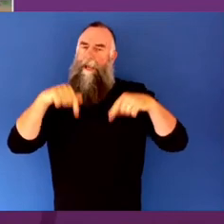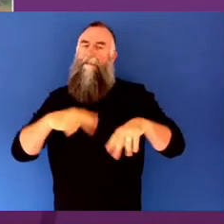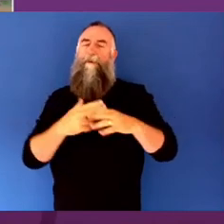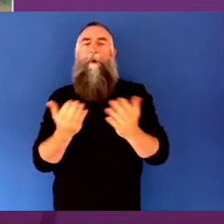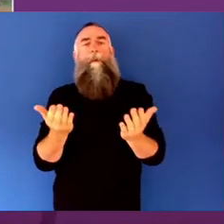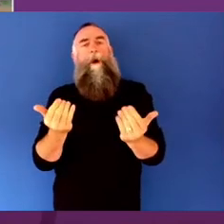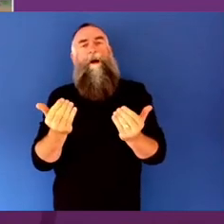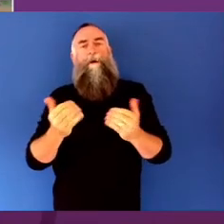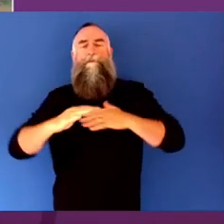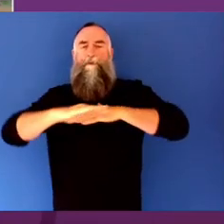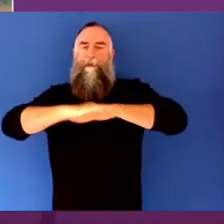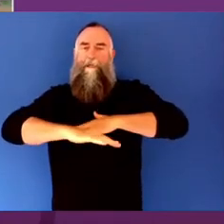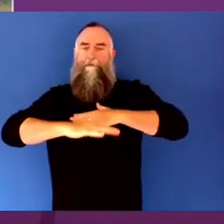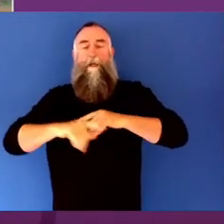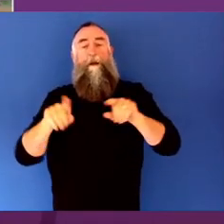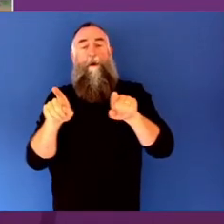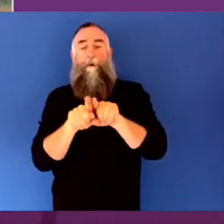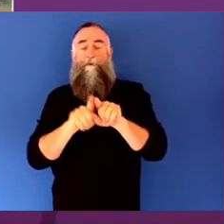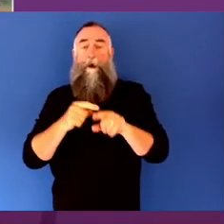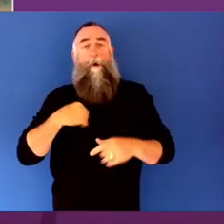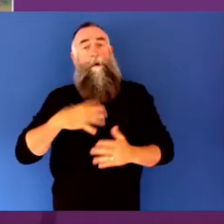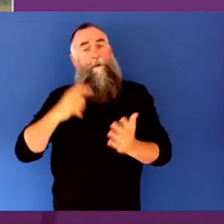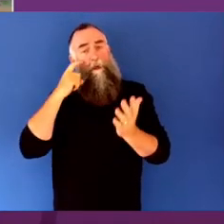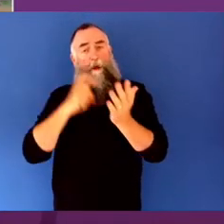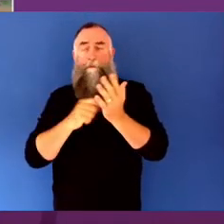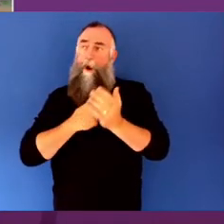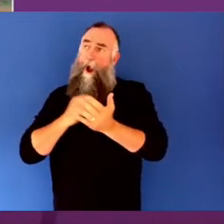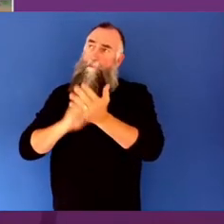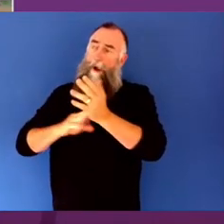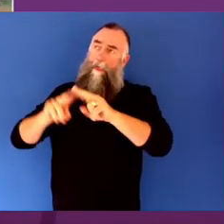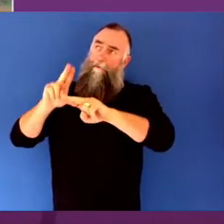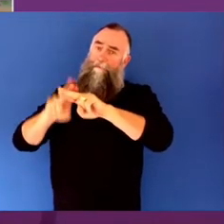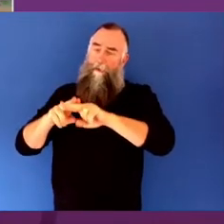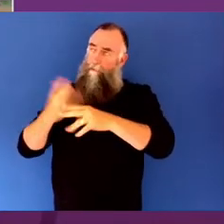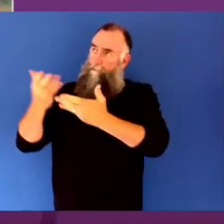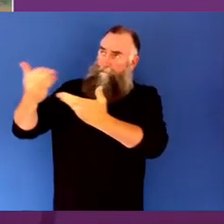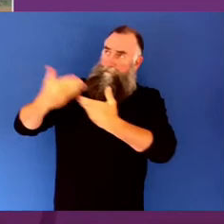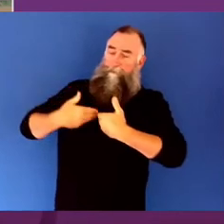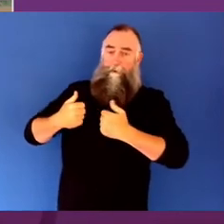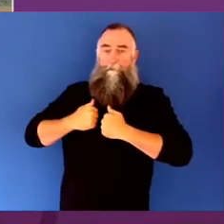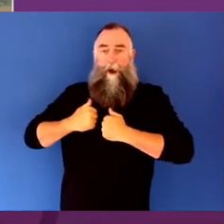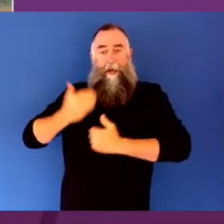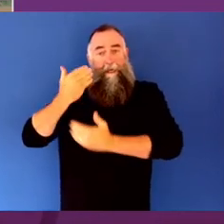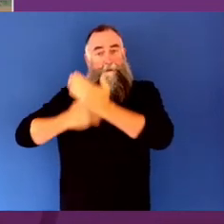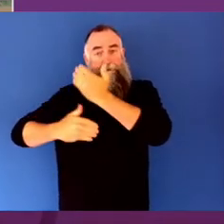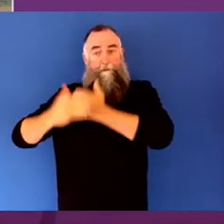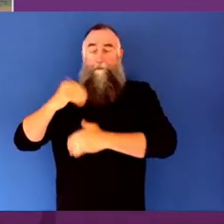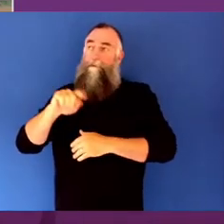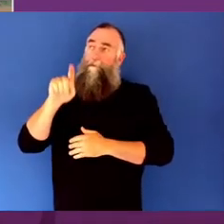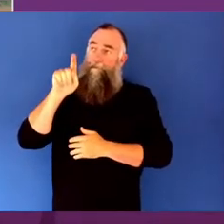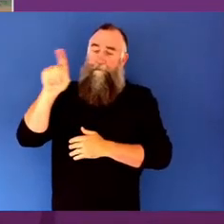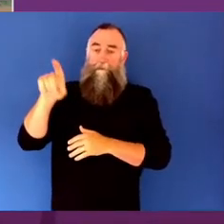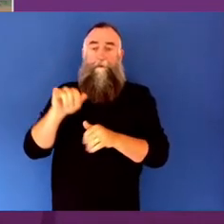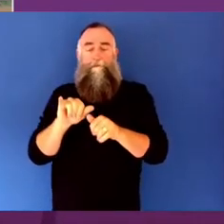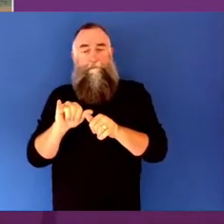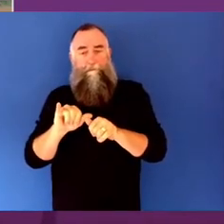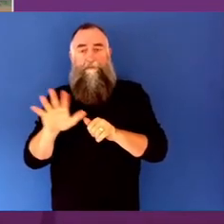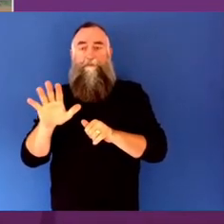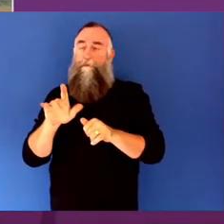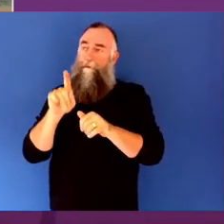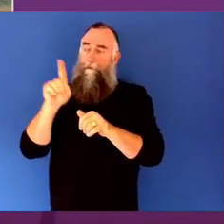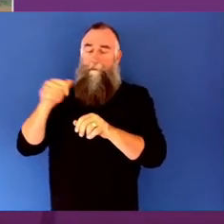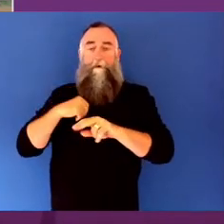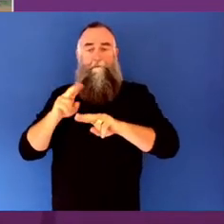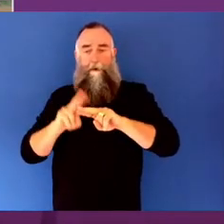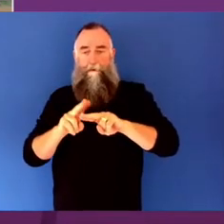want to acknowledge my parents, that's where I get my heritage from. My mum's from Wildwood, she's a Gabilaroi woman and also my father's